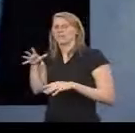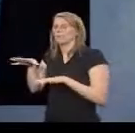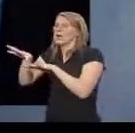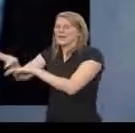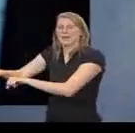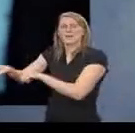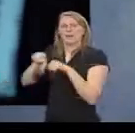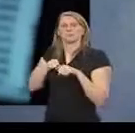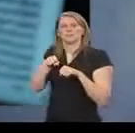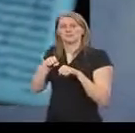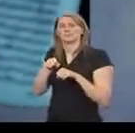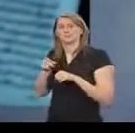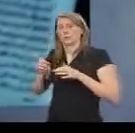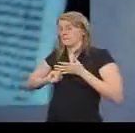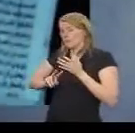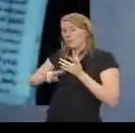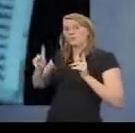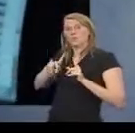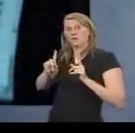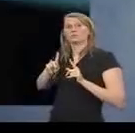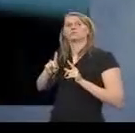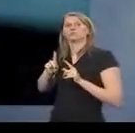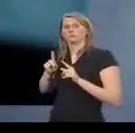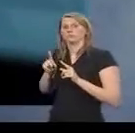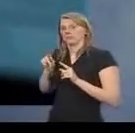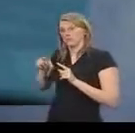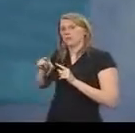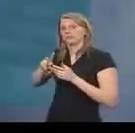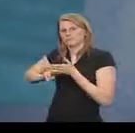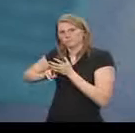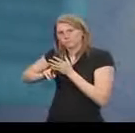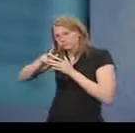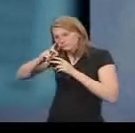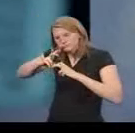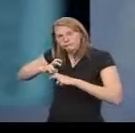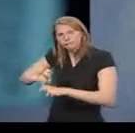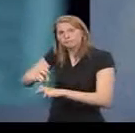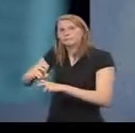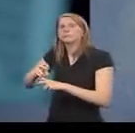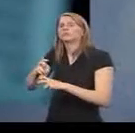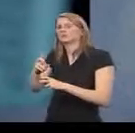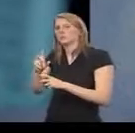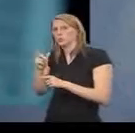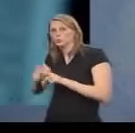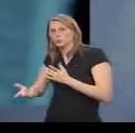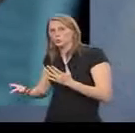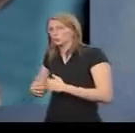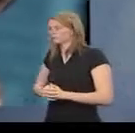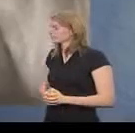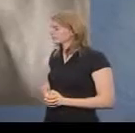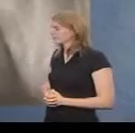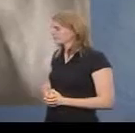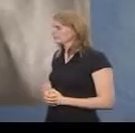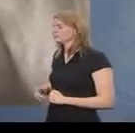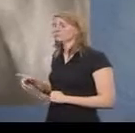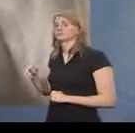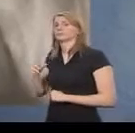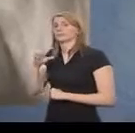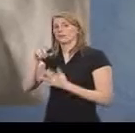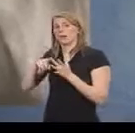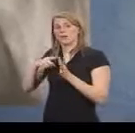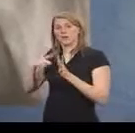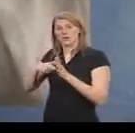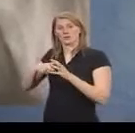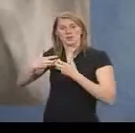The operation was planned with meticulous attention to detail. We had CIA engineers build an